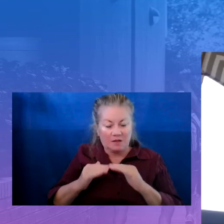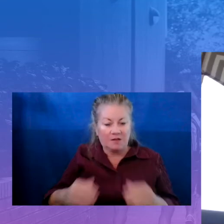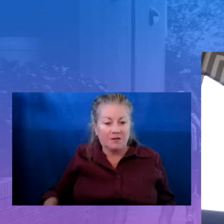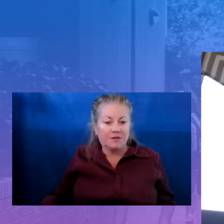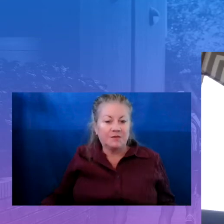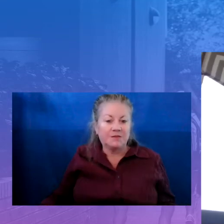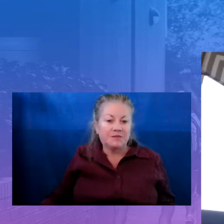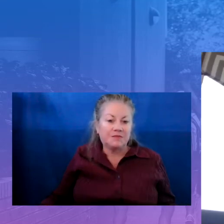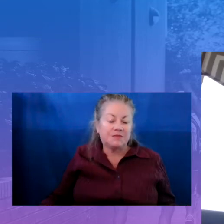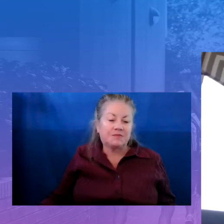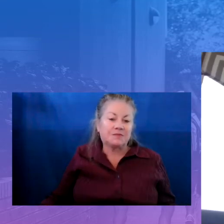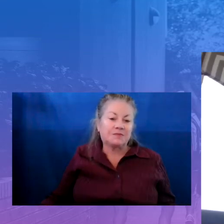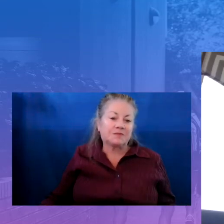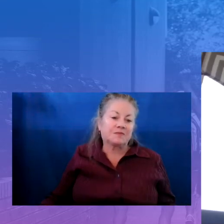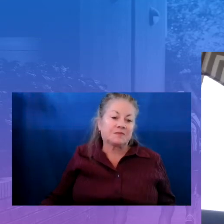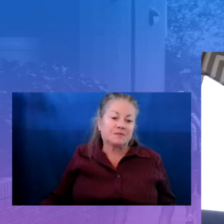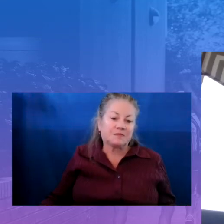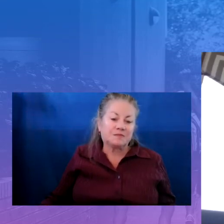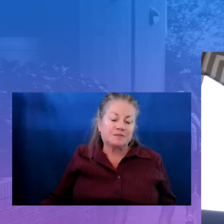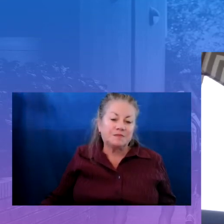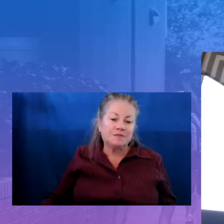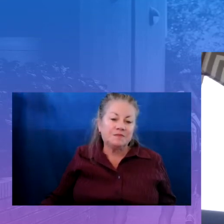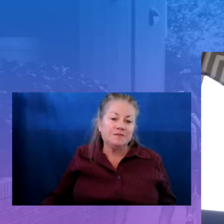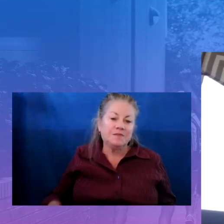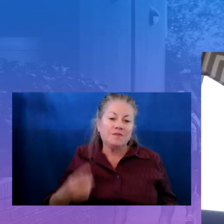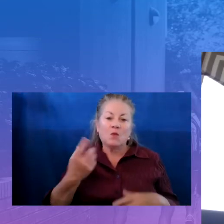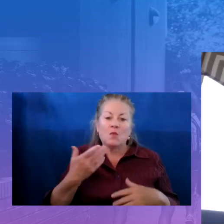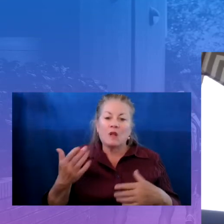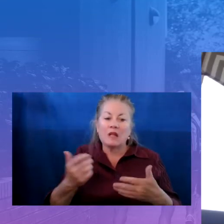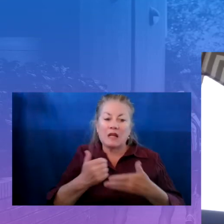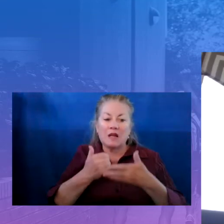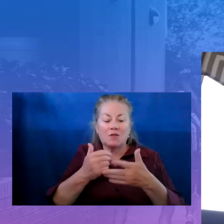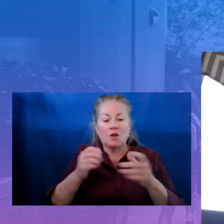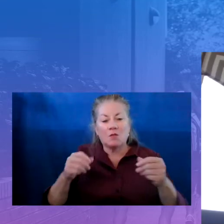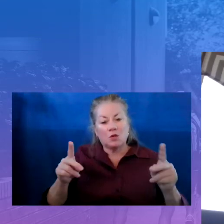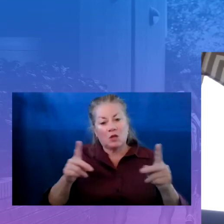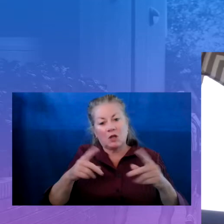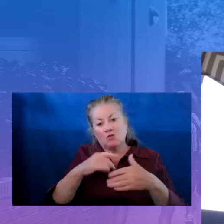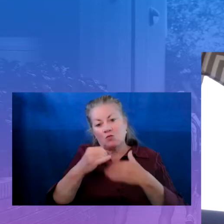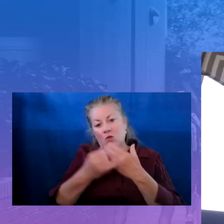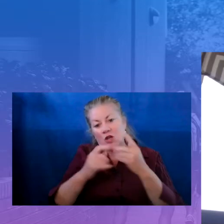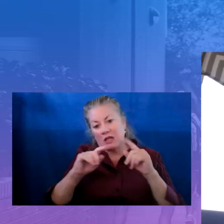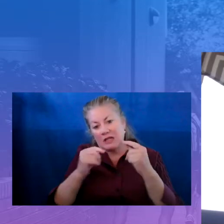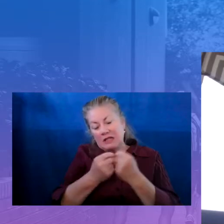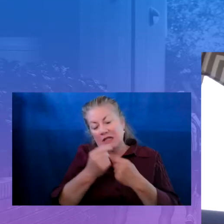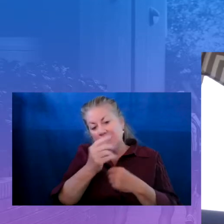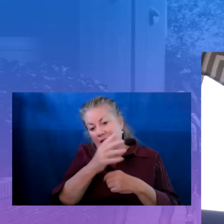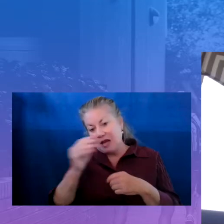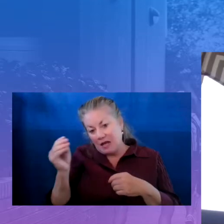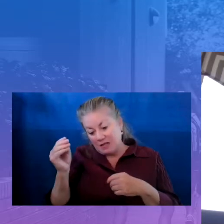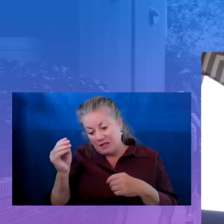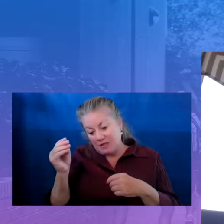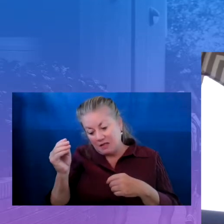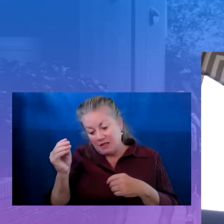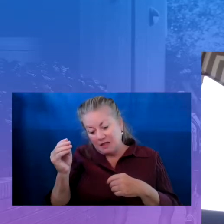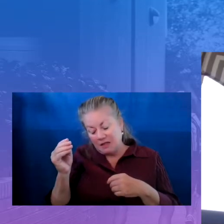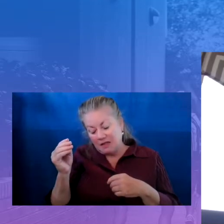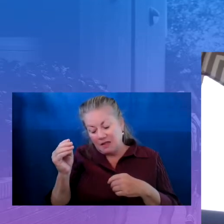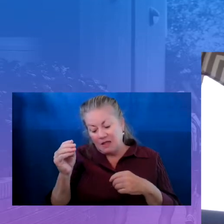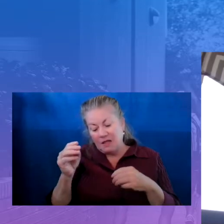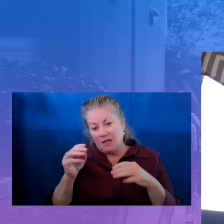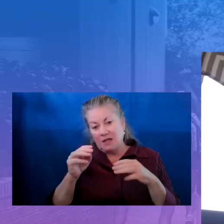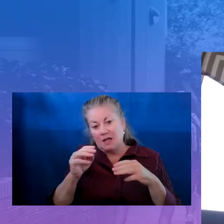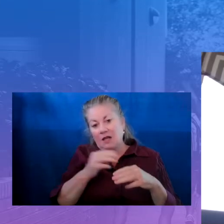that the Opportunity Project team and members of the Tulsa Public Schools team have